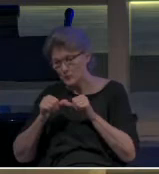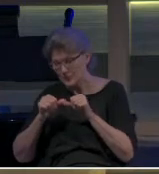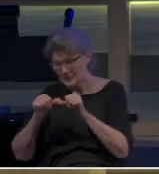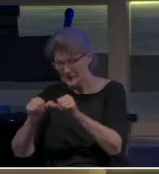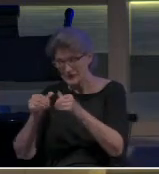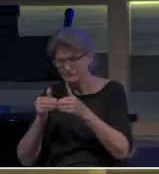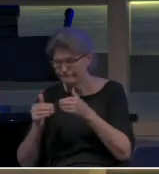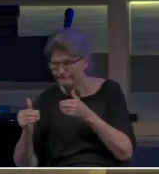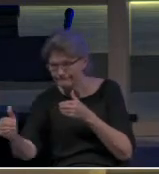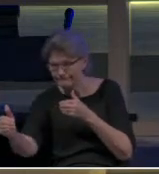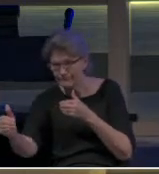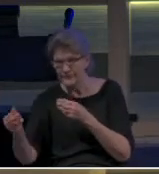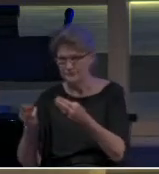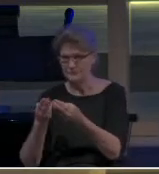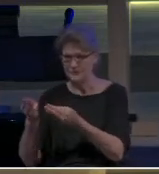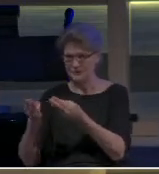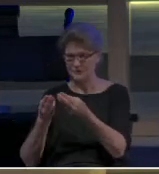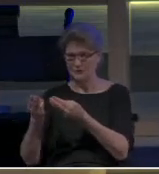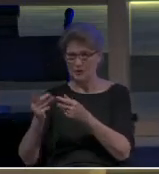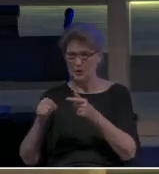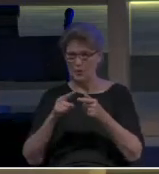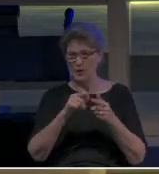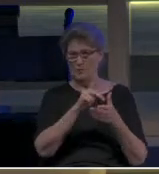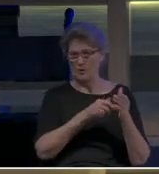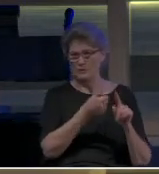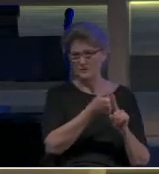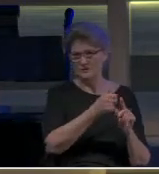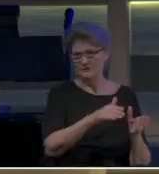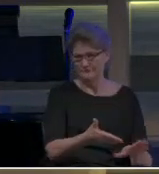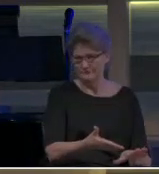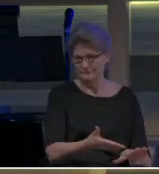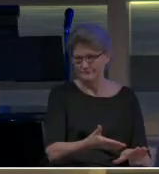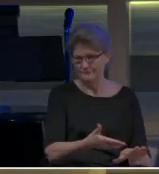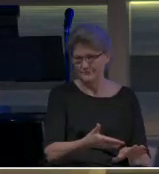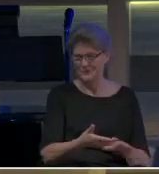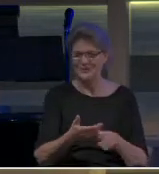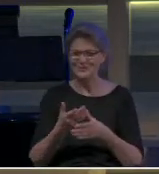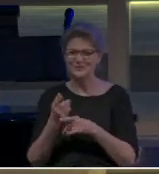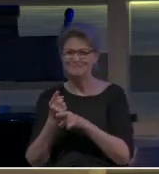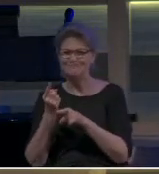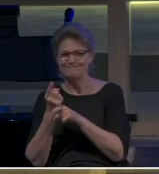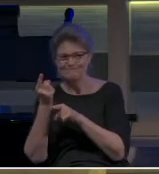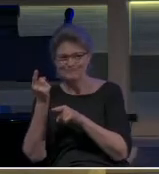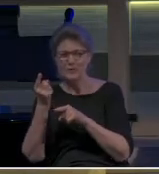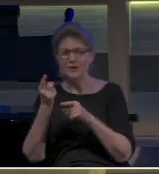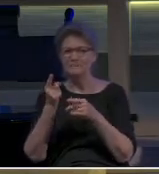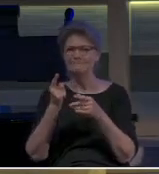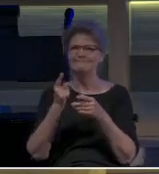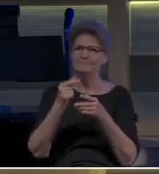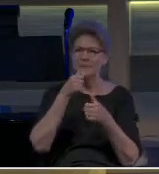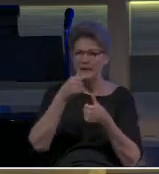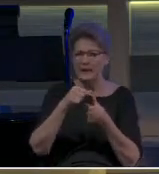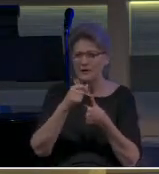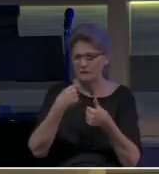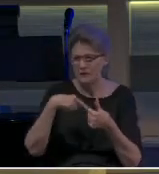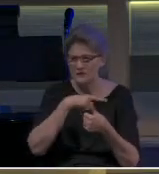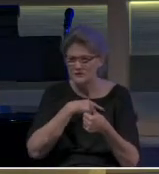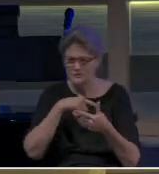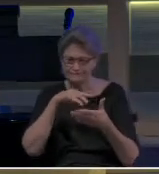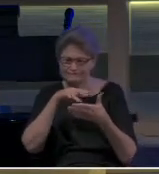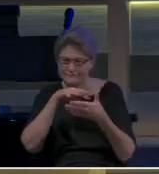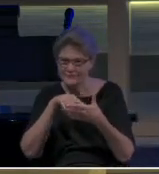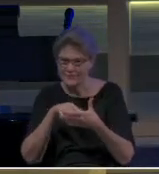reasons I thought that this would be an appropriate text for us to look at here at the congregation. And so